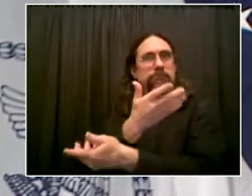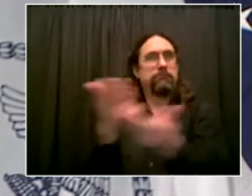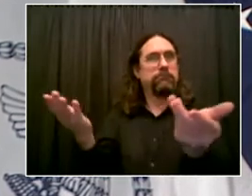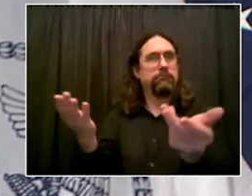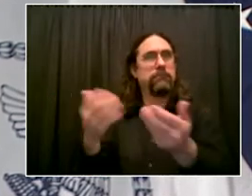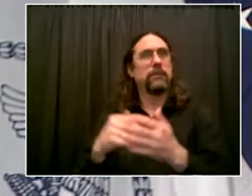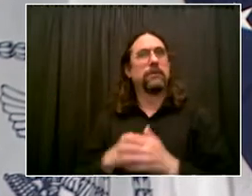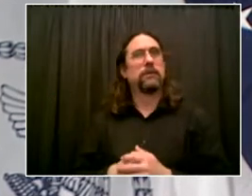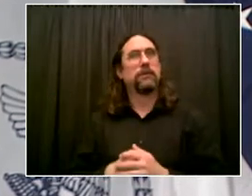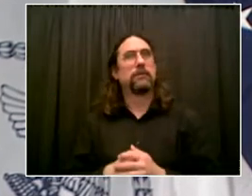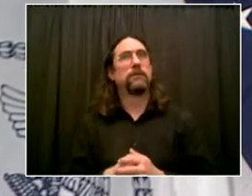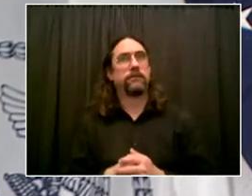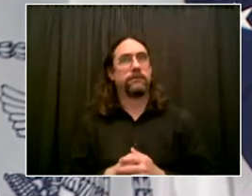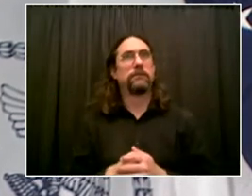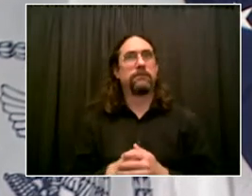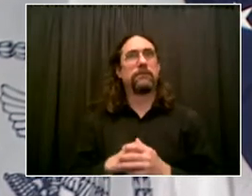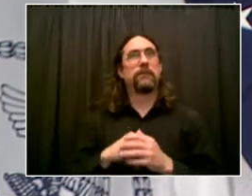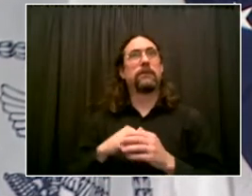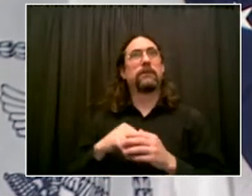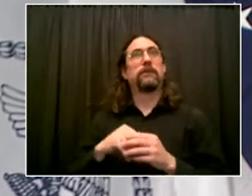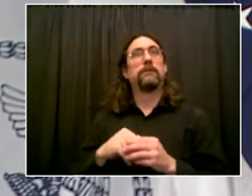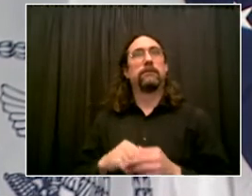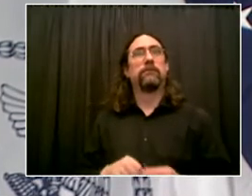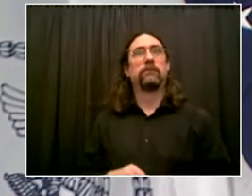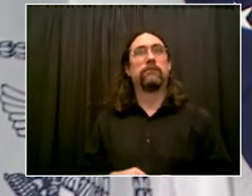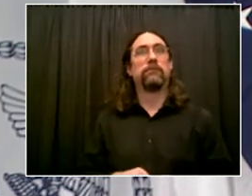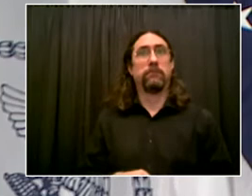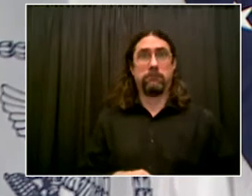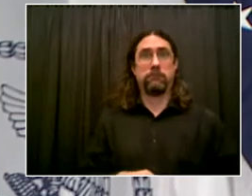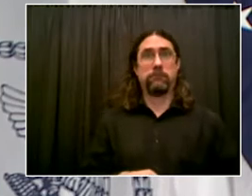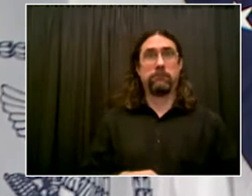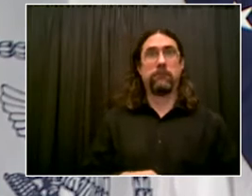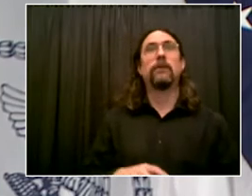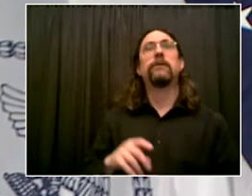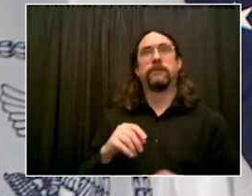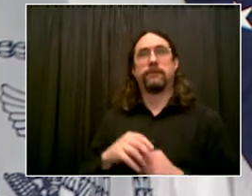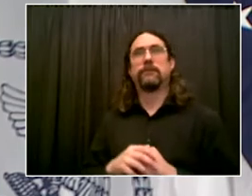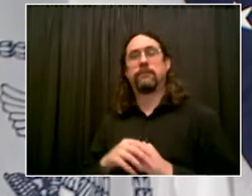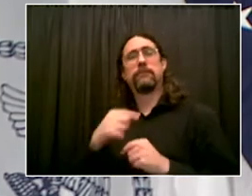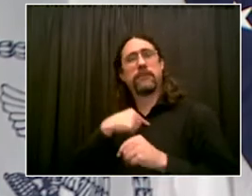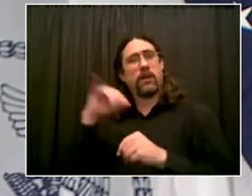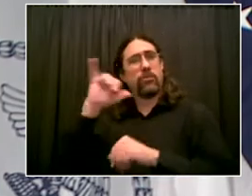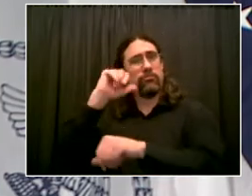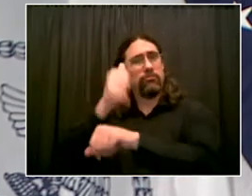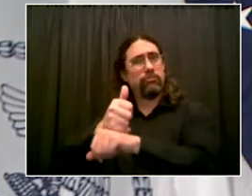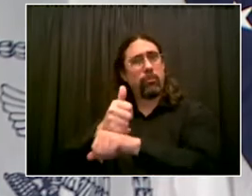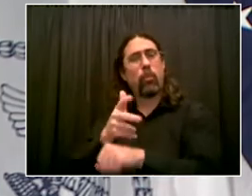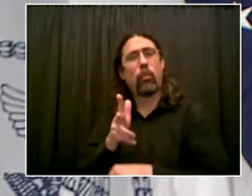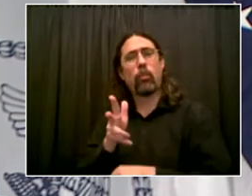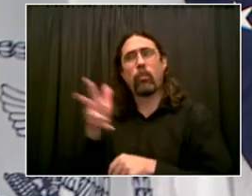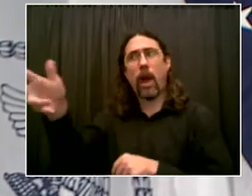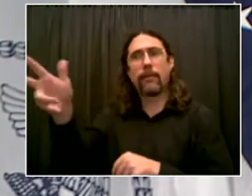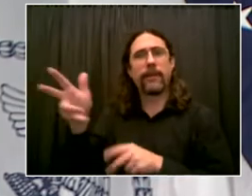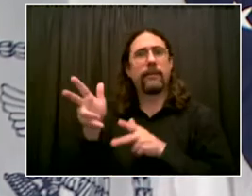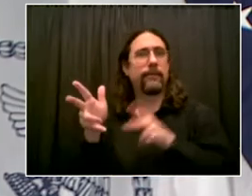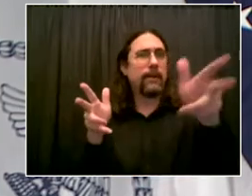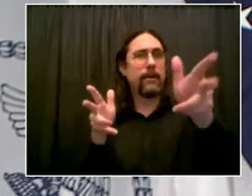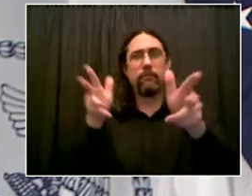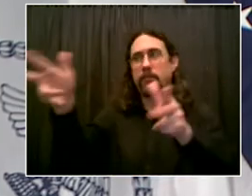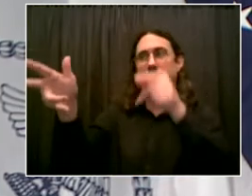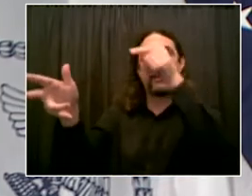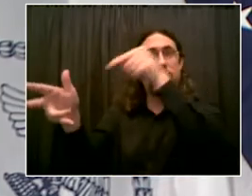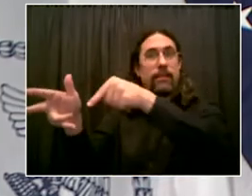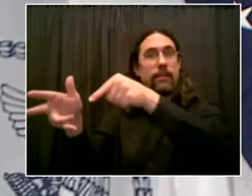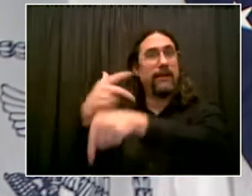to New York City. Um, we want everyone to be safe. And obviously my heart goes out to the people of Brazil. Uh, there's been so